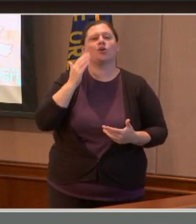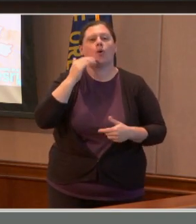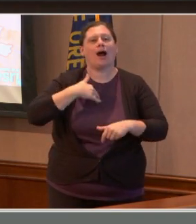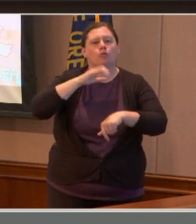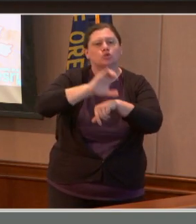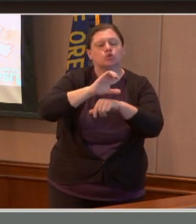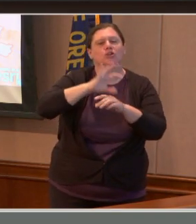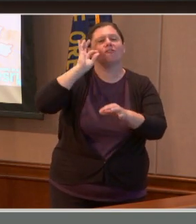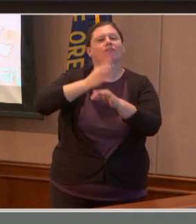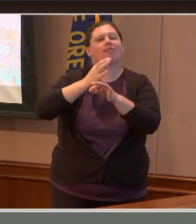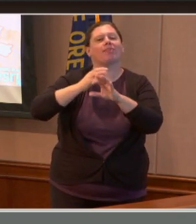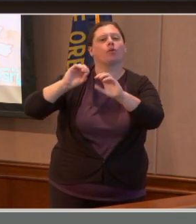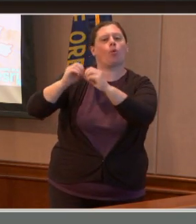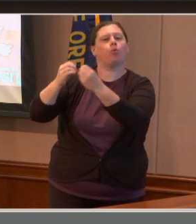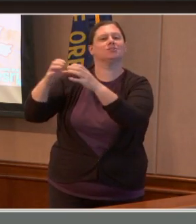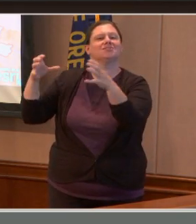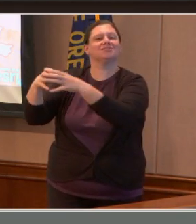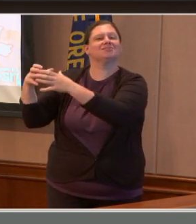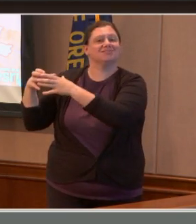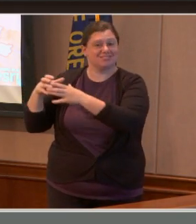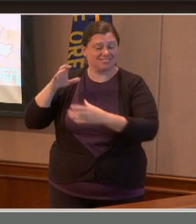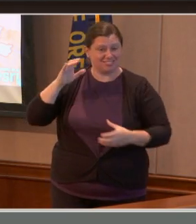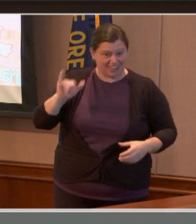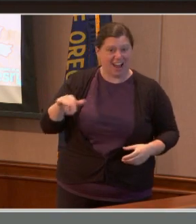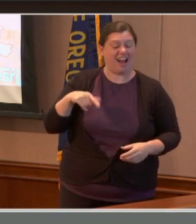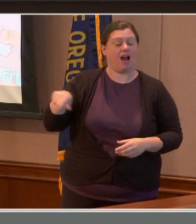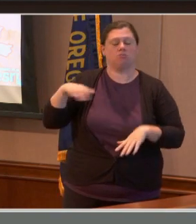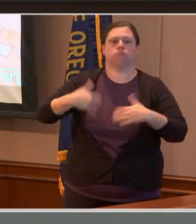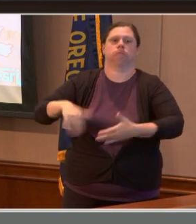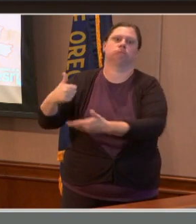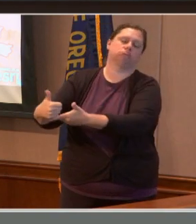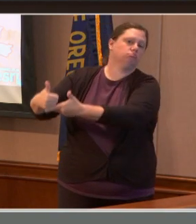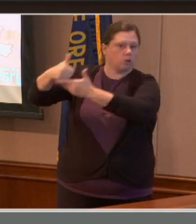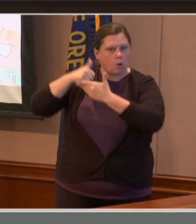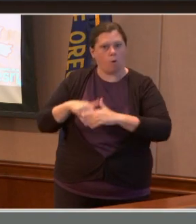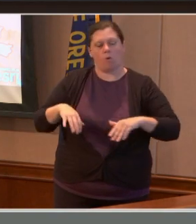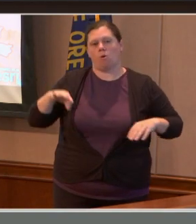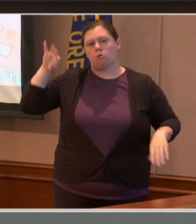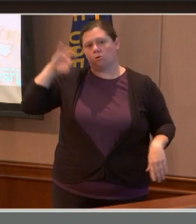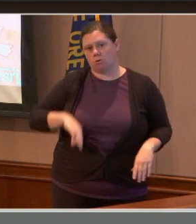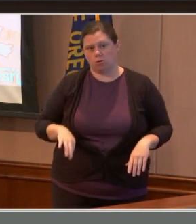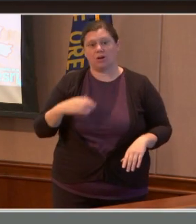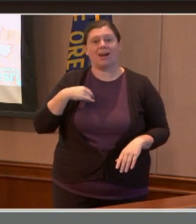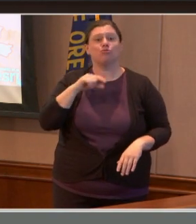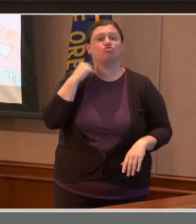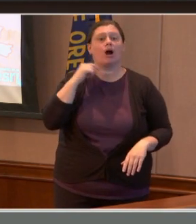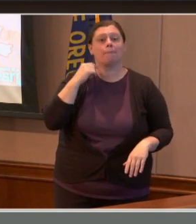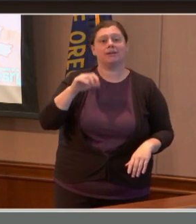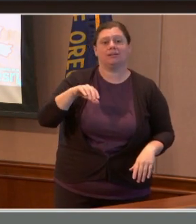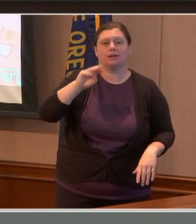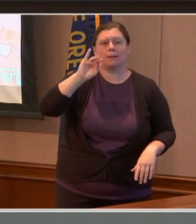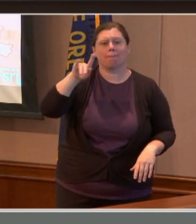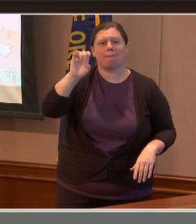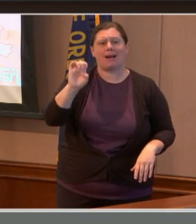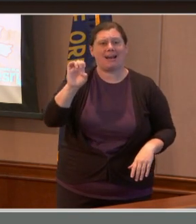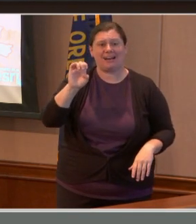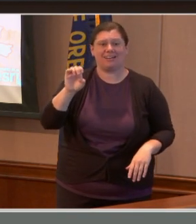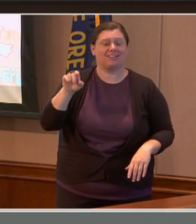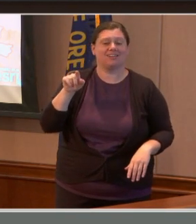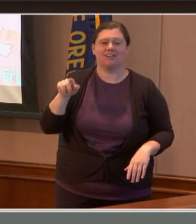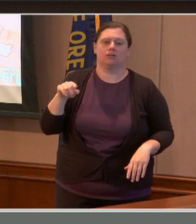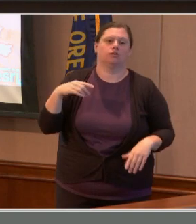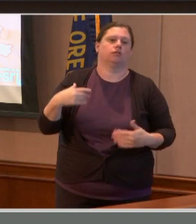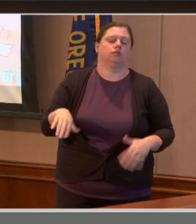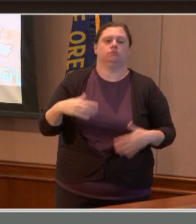incredibly supportive. Our chaplain Mike Vermace has stepped up and there's been a tremendous amount of partnership built along that